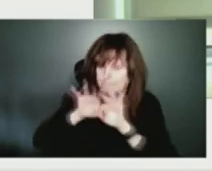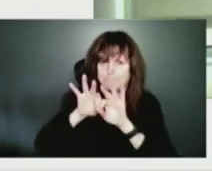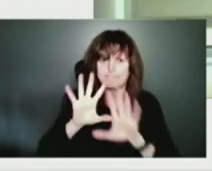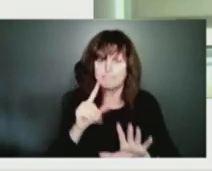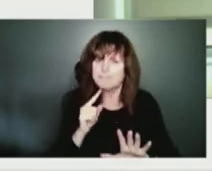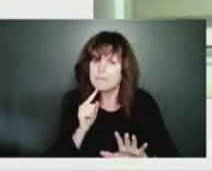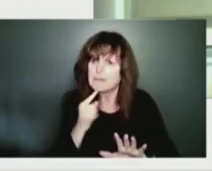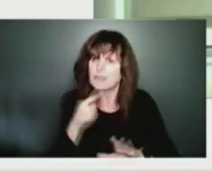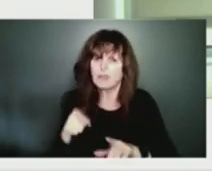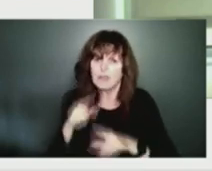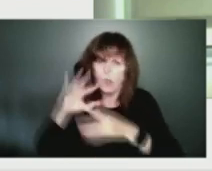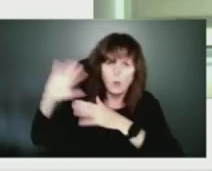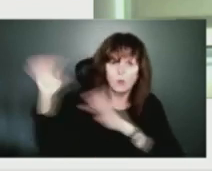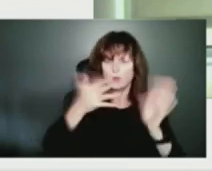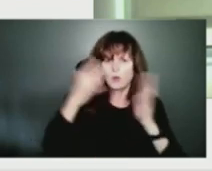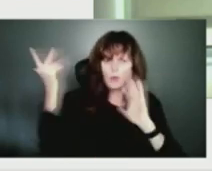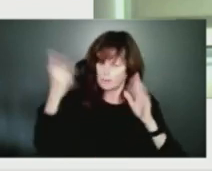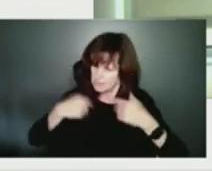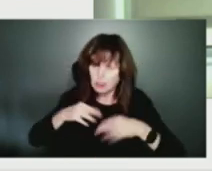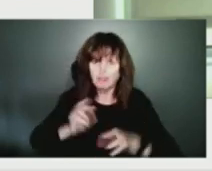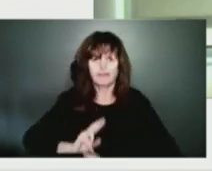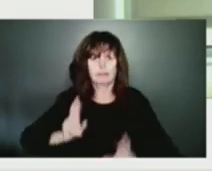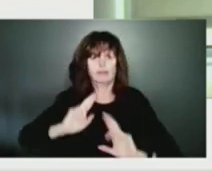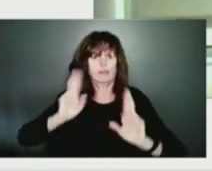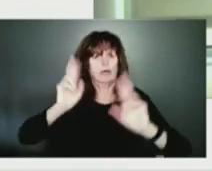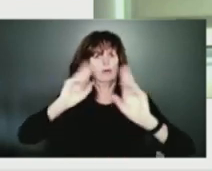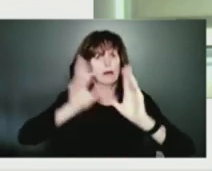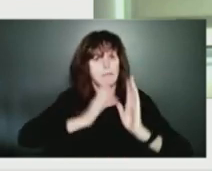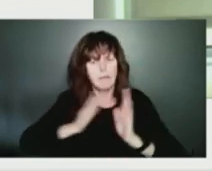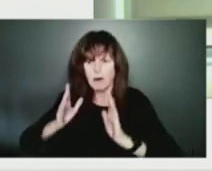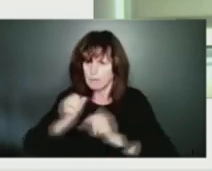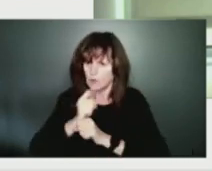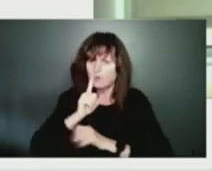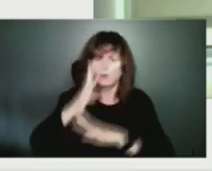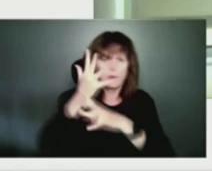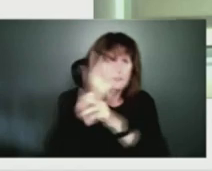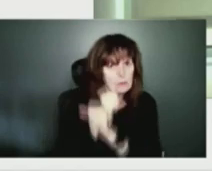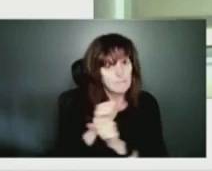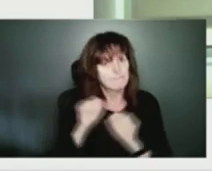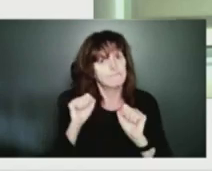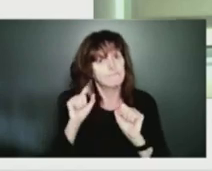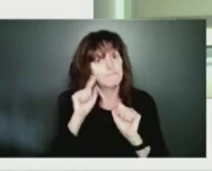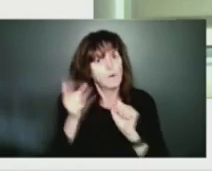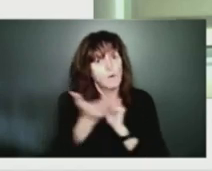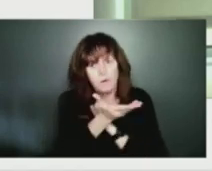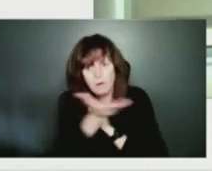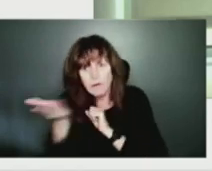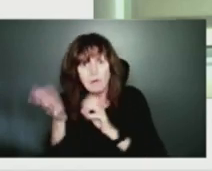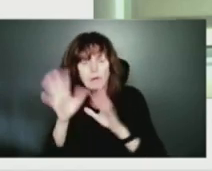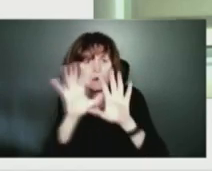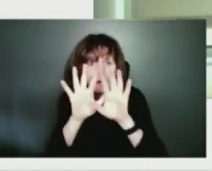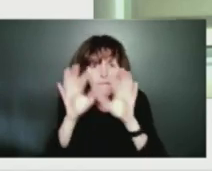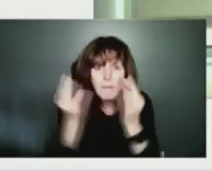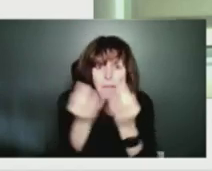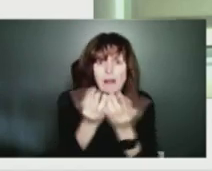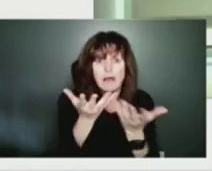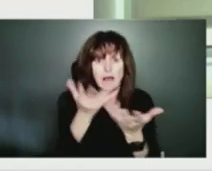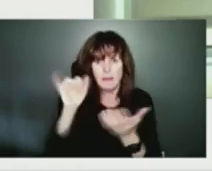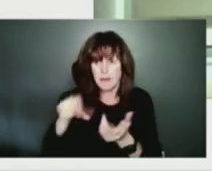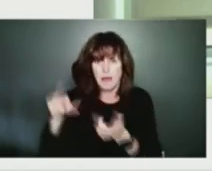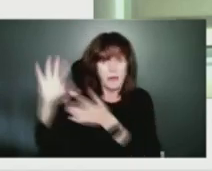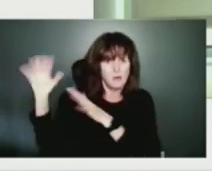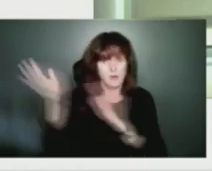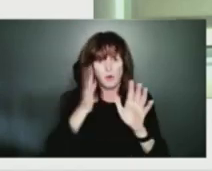just to make sure that they can be safe and their families can be safe. The storm is going to start impacting Nova Scotia, you know, Friday evening and